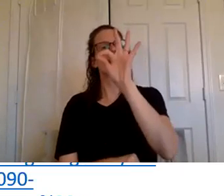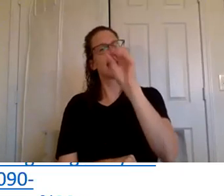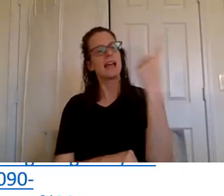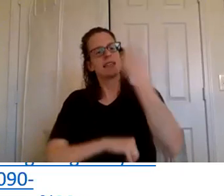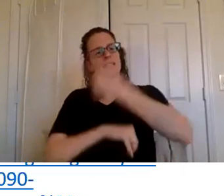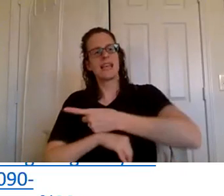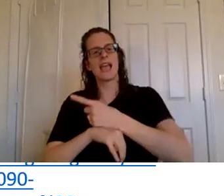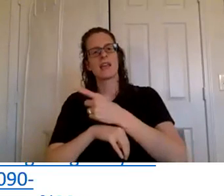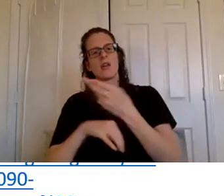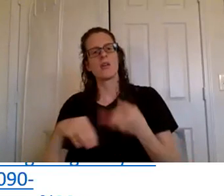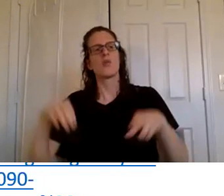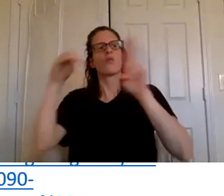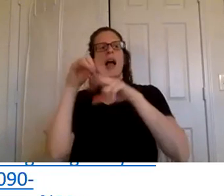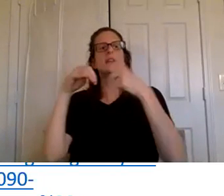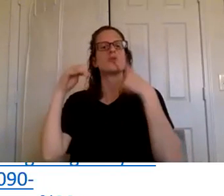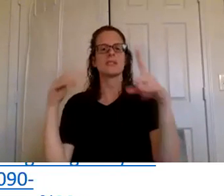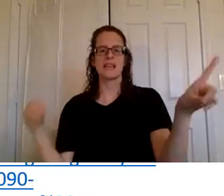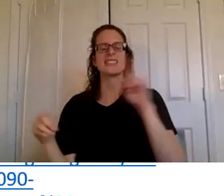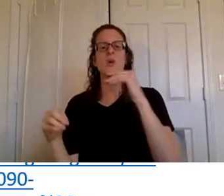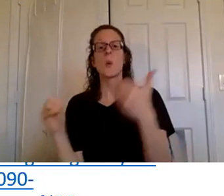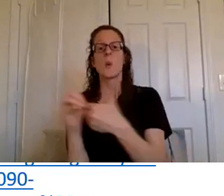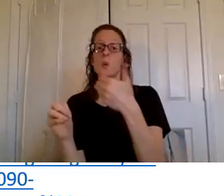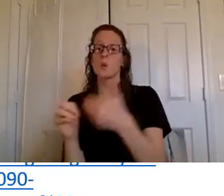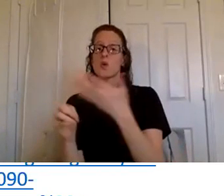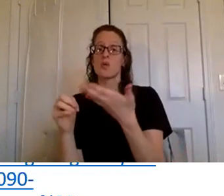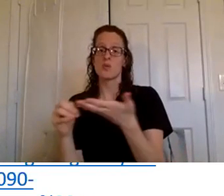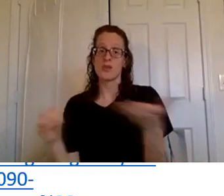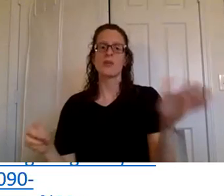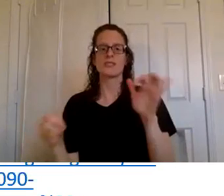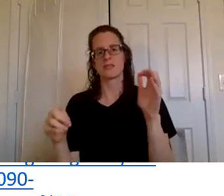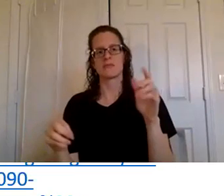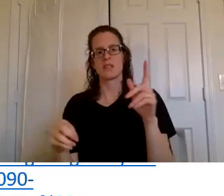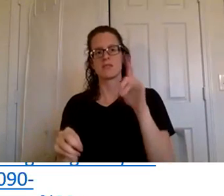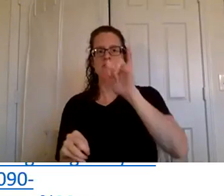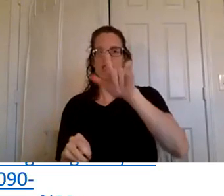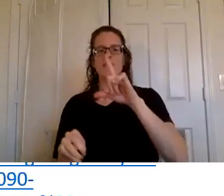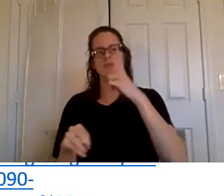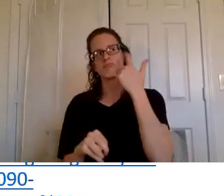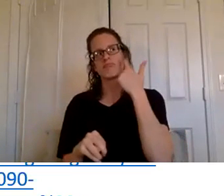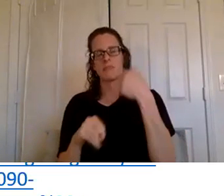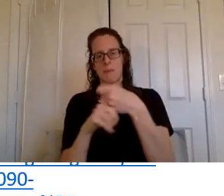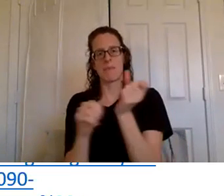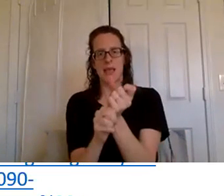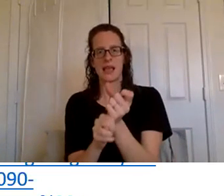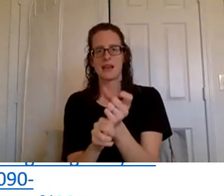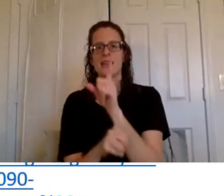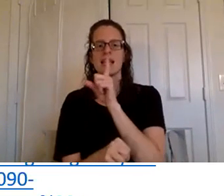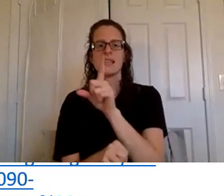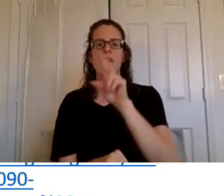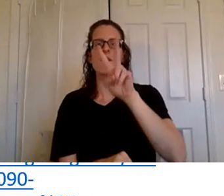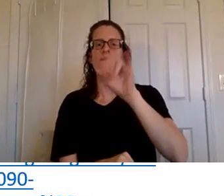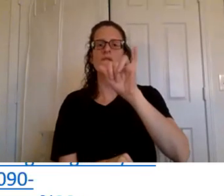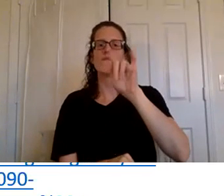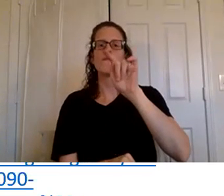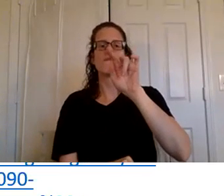and that is a new resource that young living just put out um but it's a um it's a virtual book you